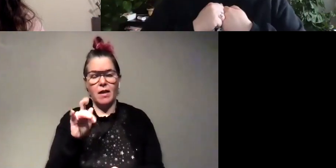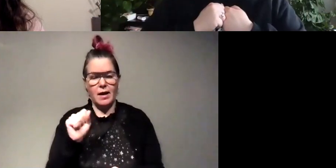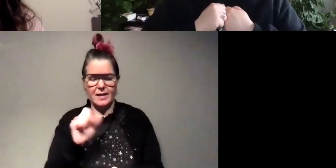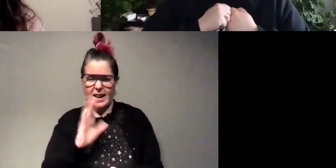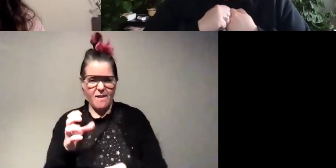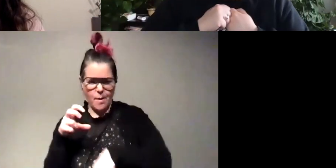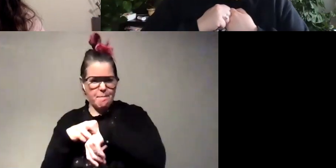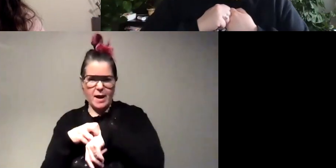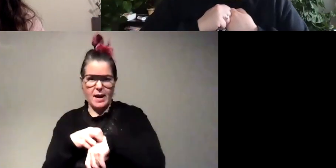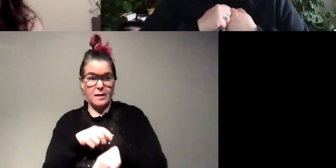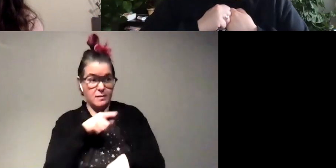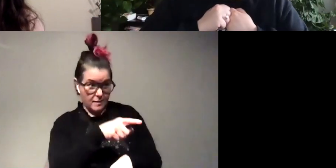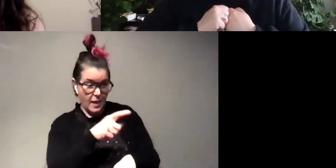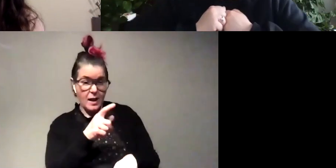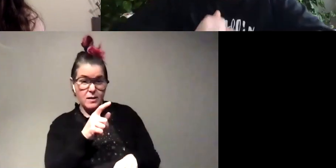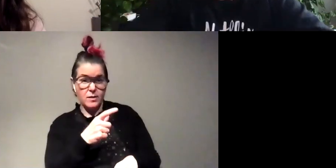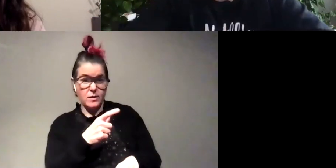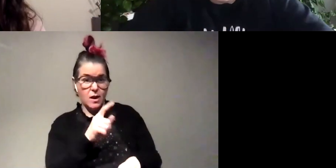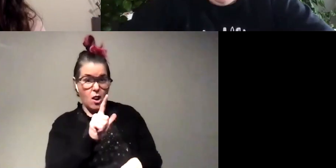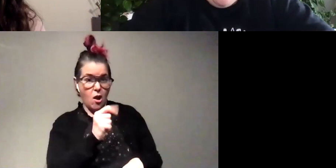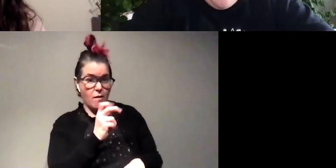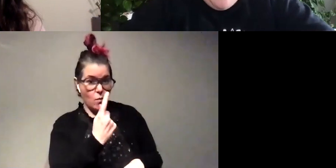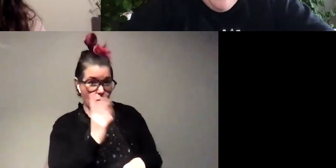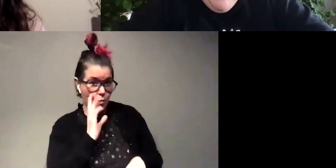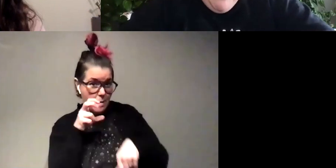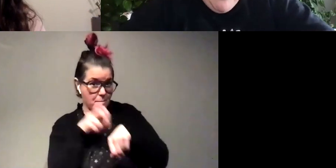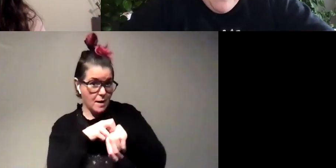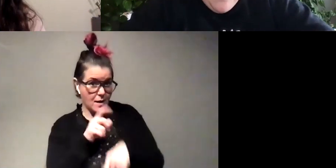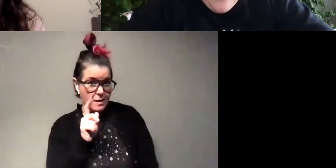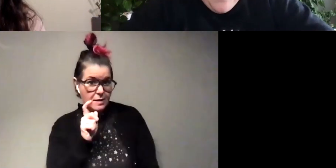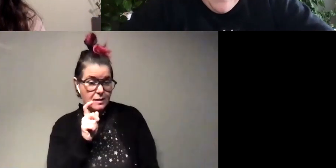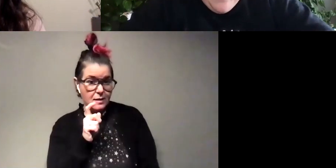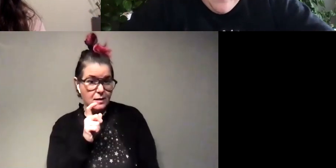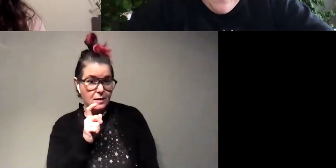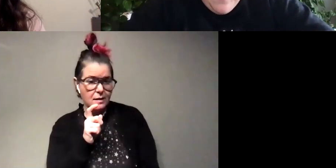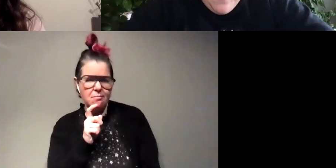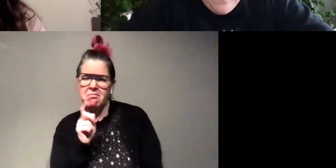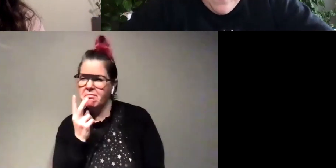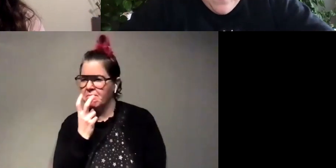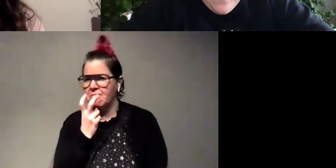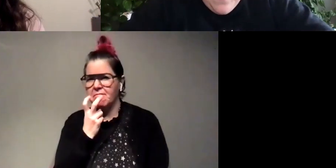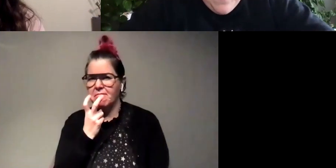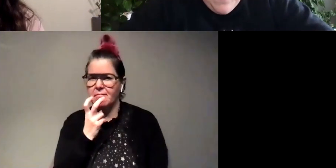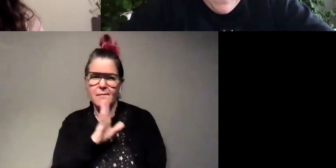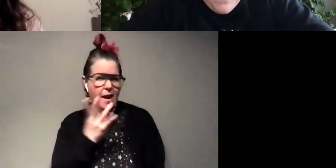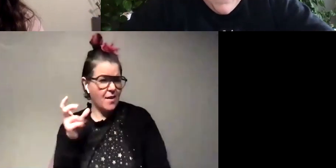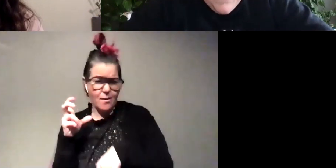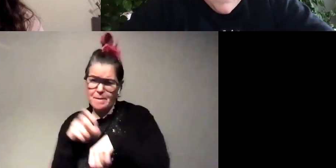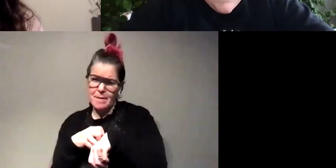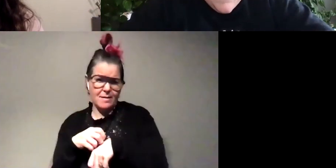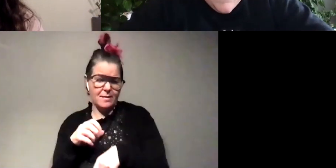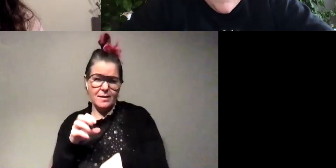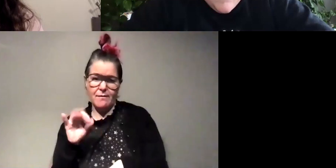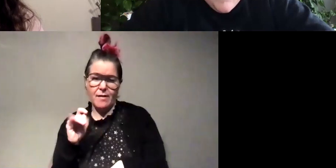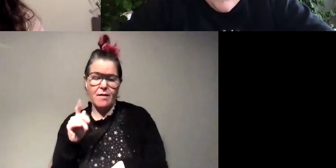one bite i don't think so i've never been bit by a firefly that's definitely a